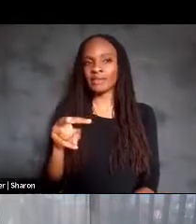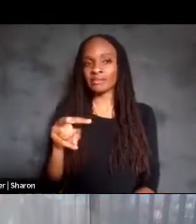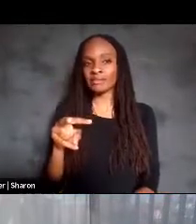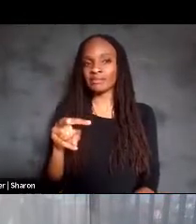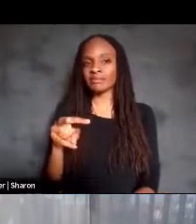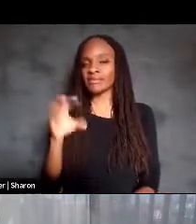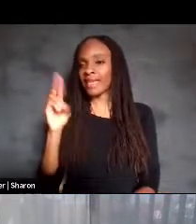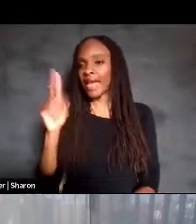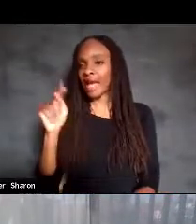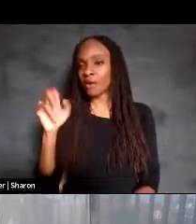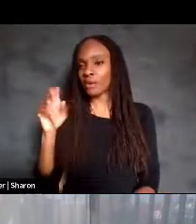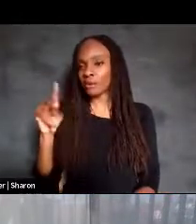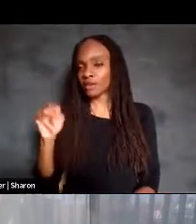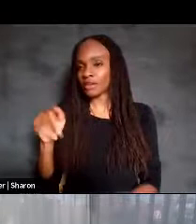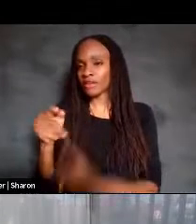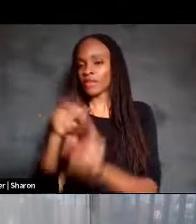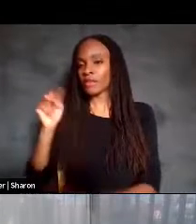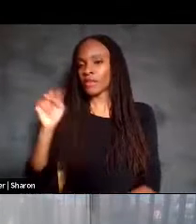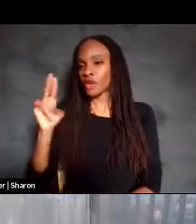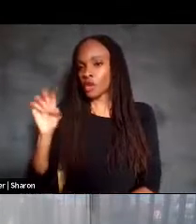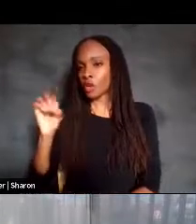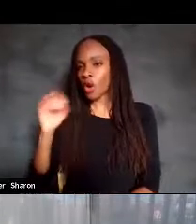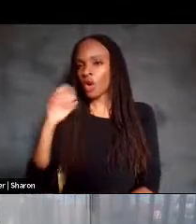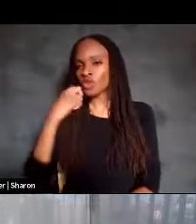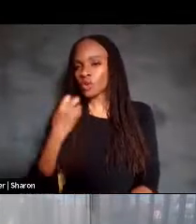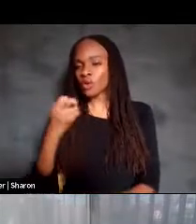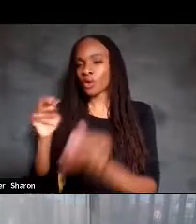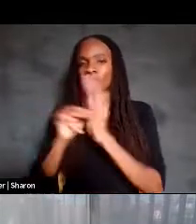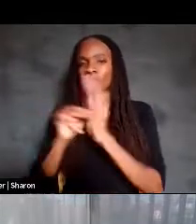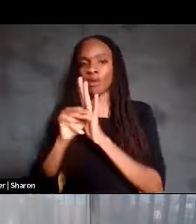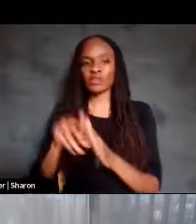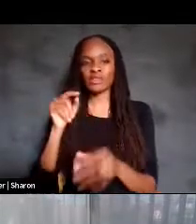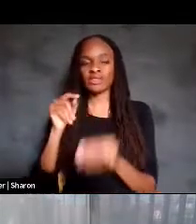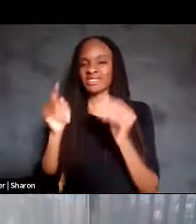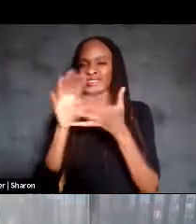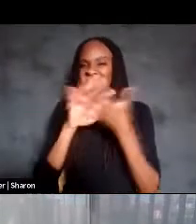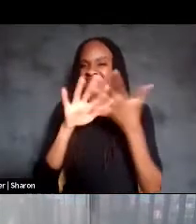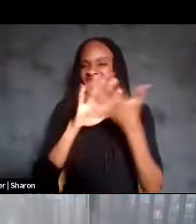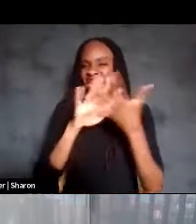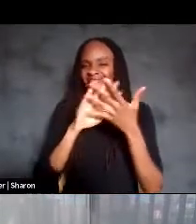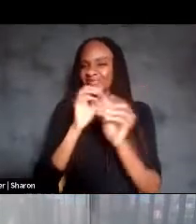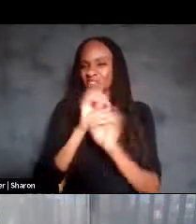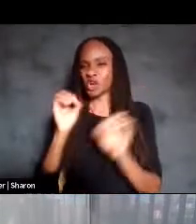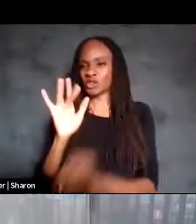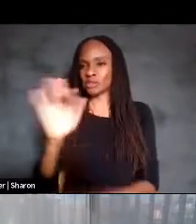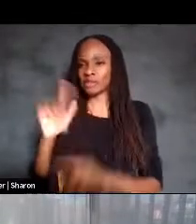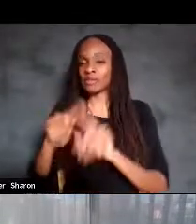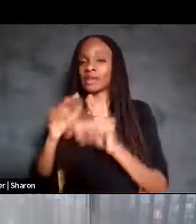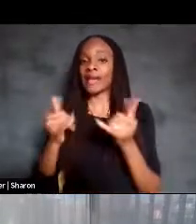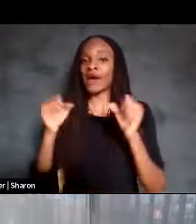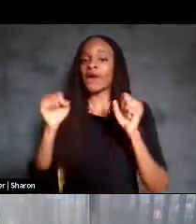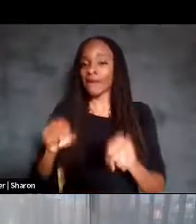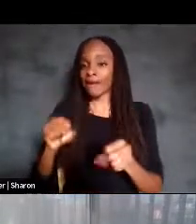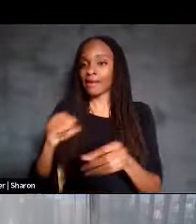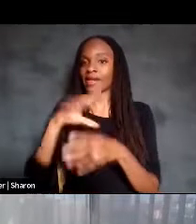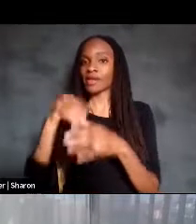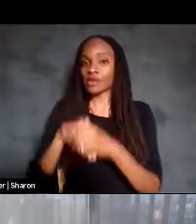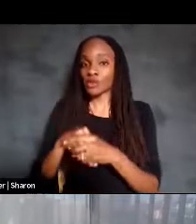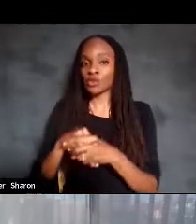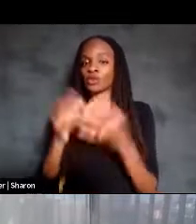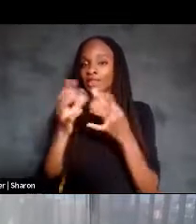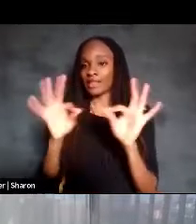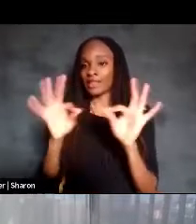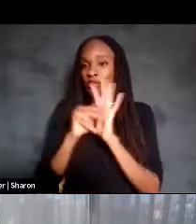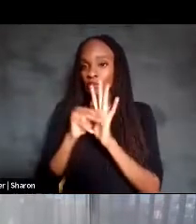models, you get a lot of kind of jumble. There aren't any spaces. But now you can include these kind of advanced language models as well.